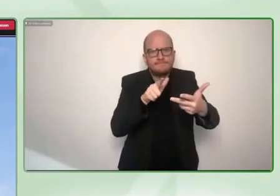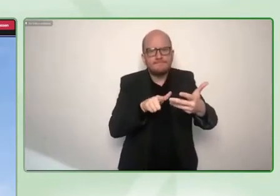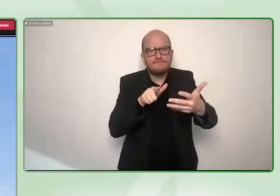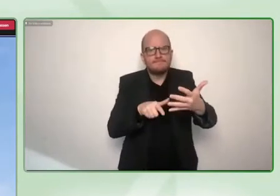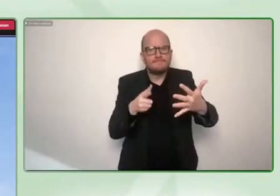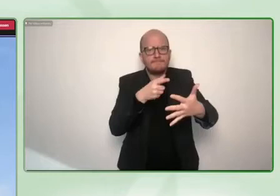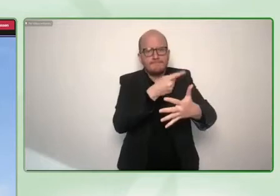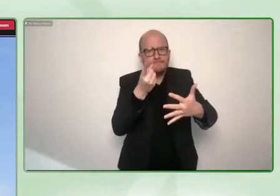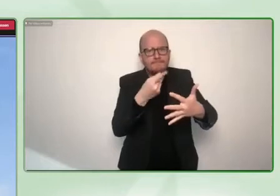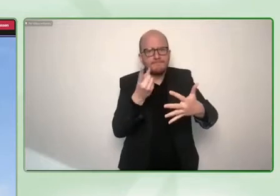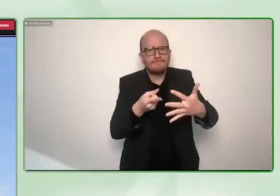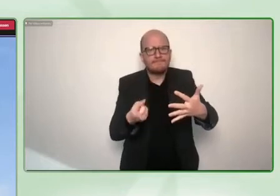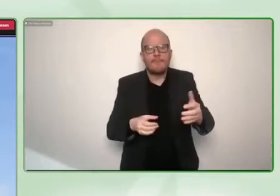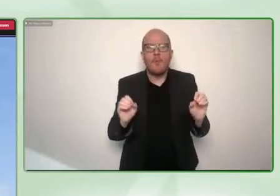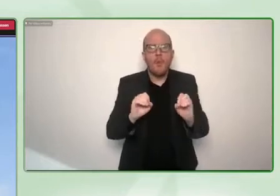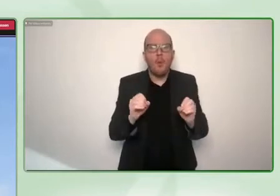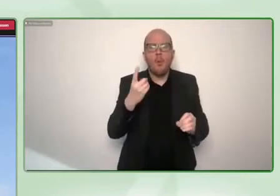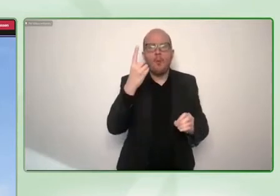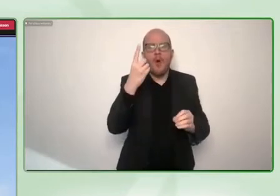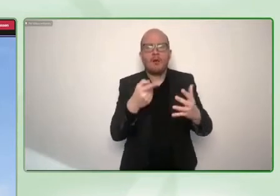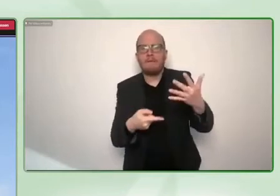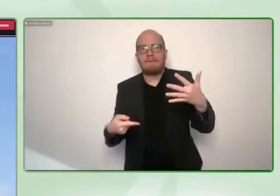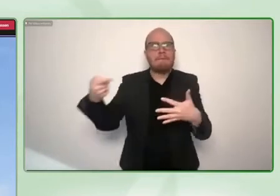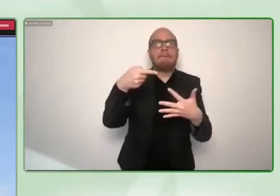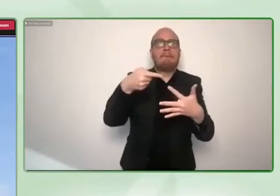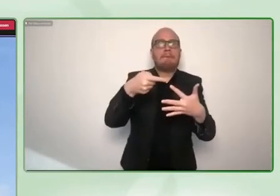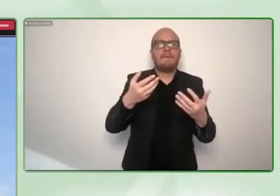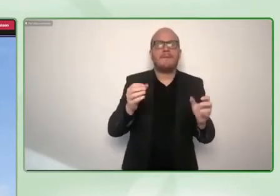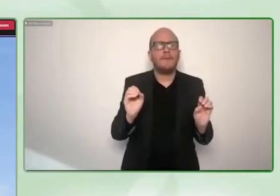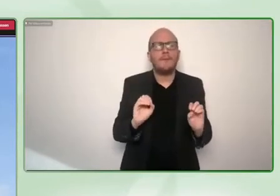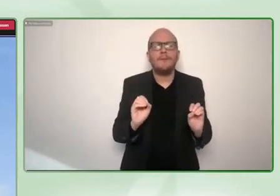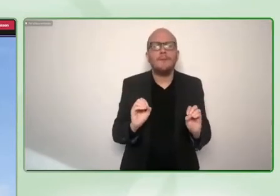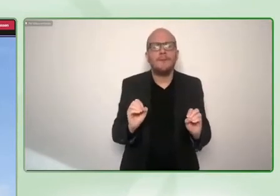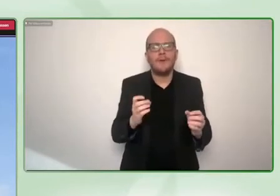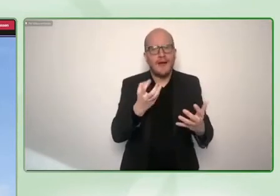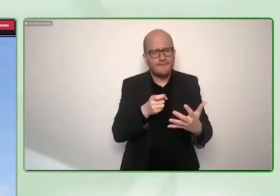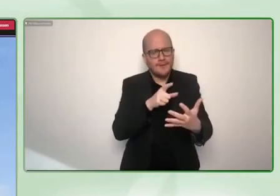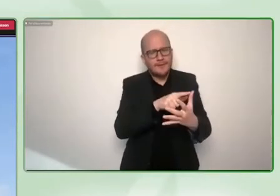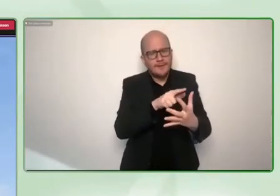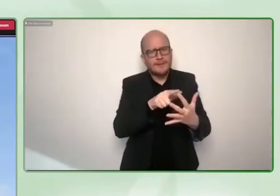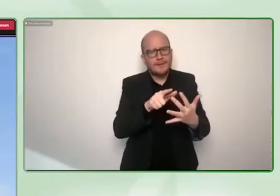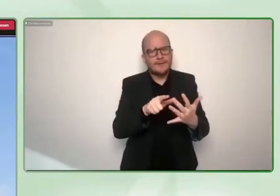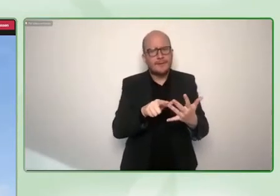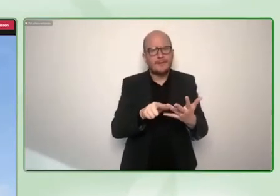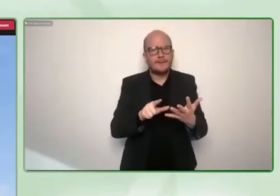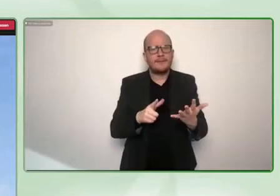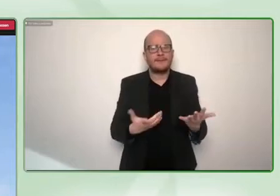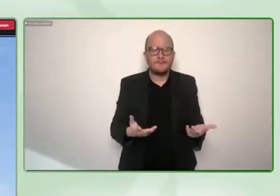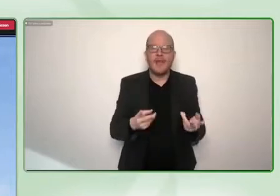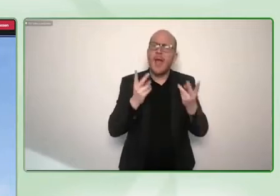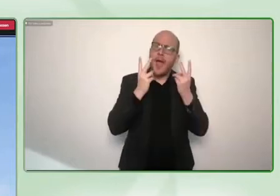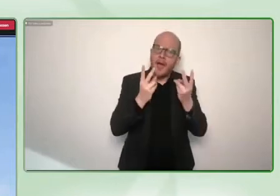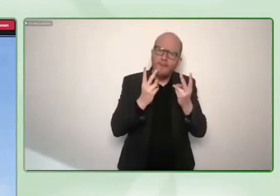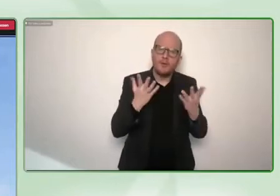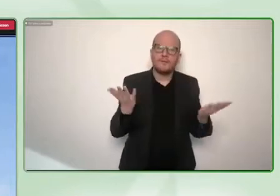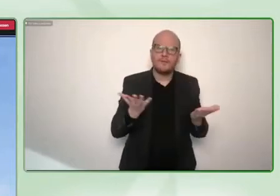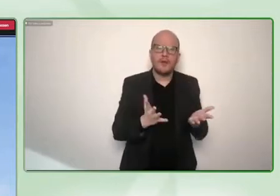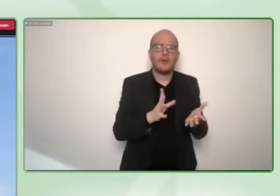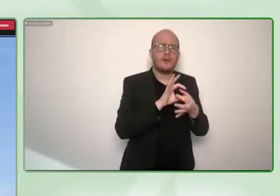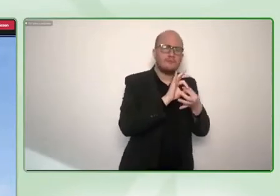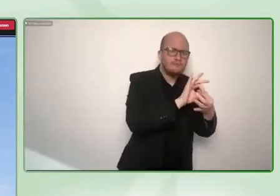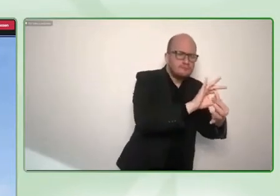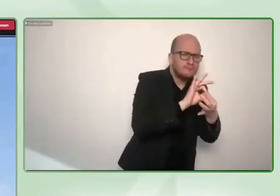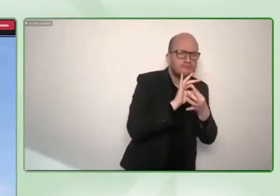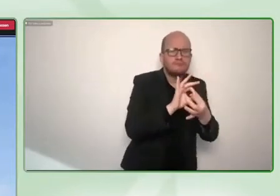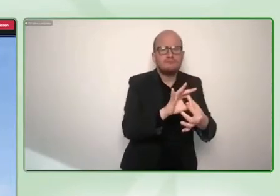organizational competencies to finding partners managing relationships that really mirror the challenges